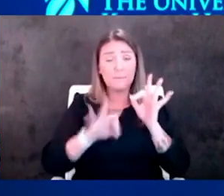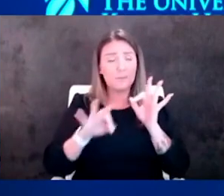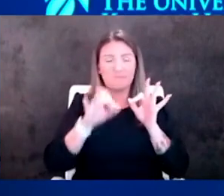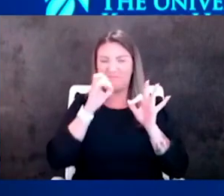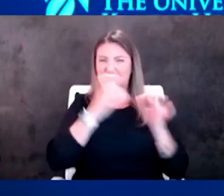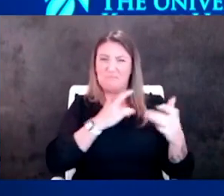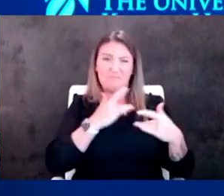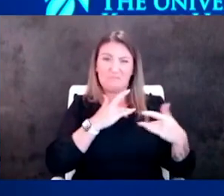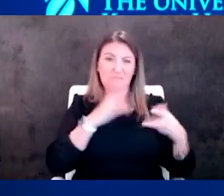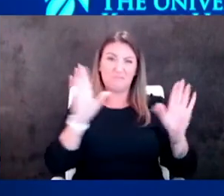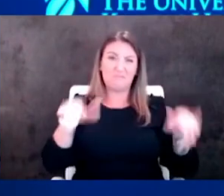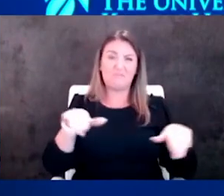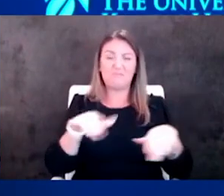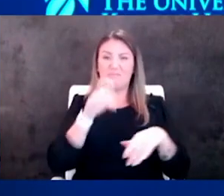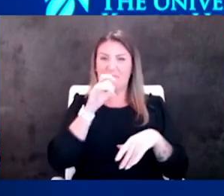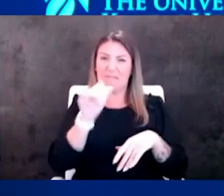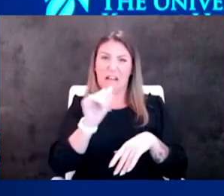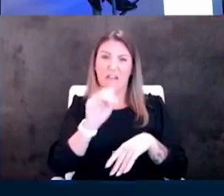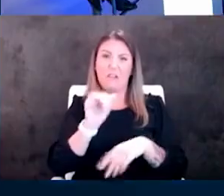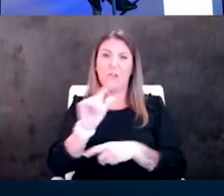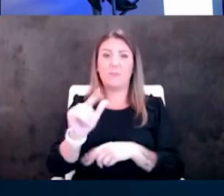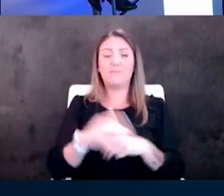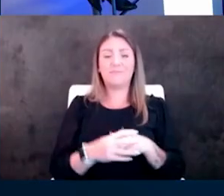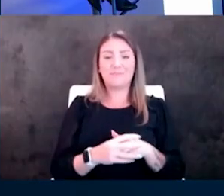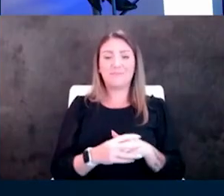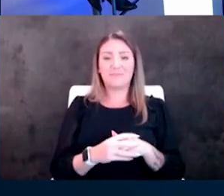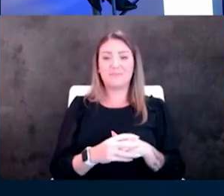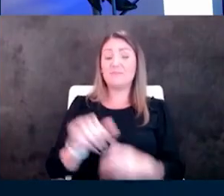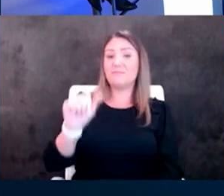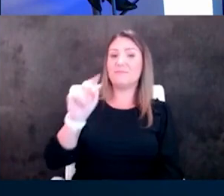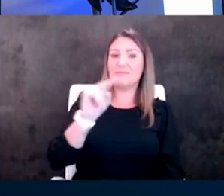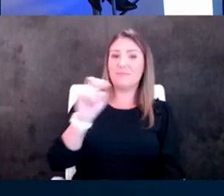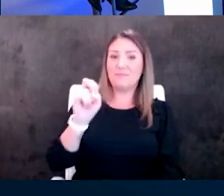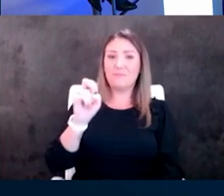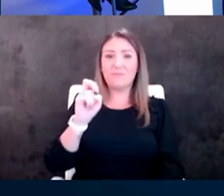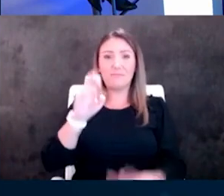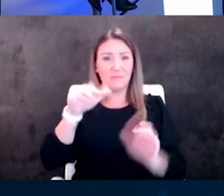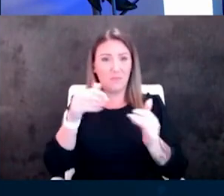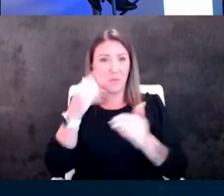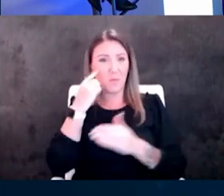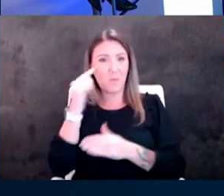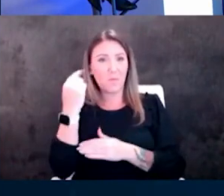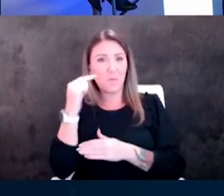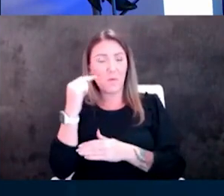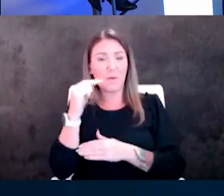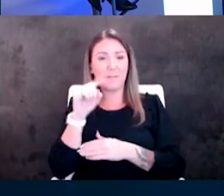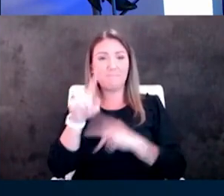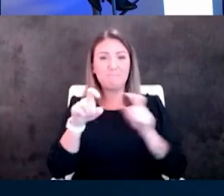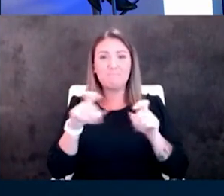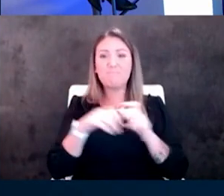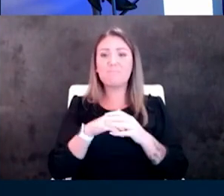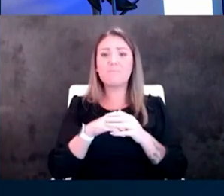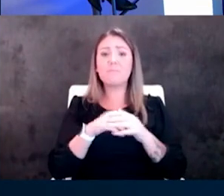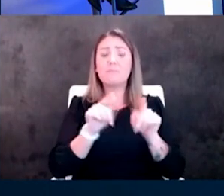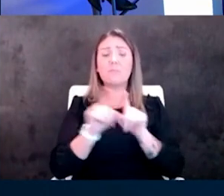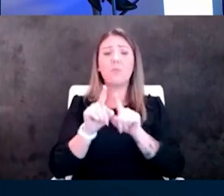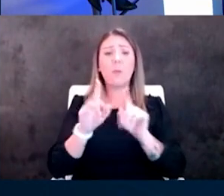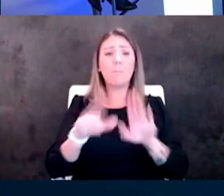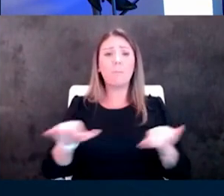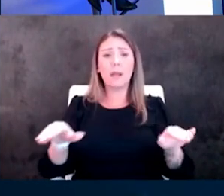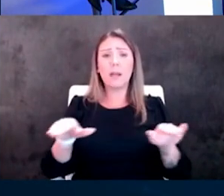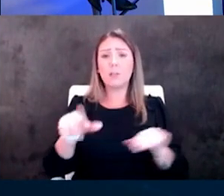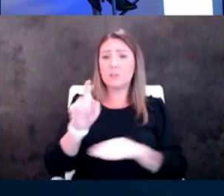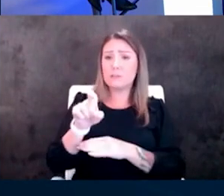wouldn't be at all concerned it'll bounce right back and has a question for our guests are you also working with pediatric needs in rural